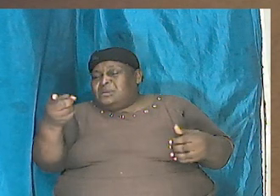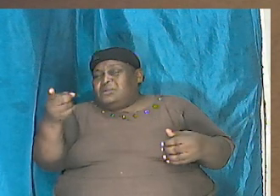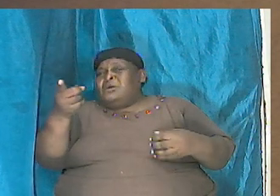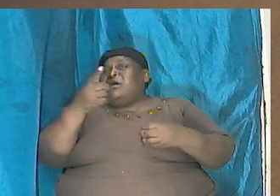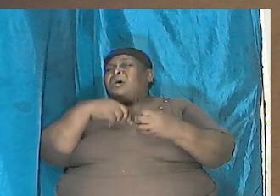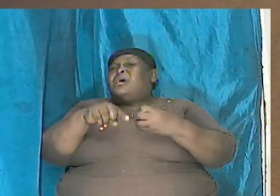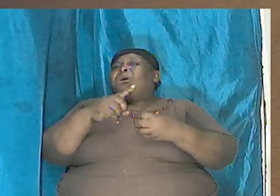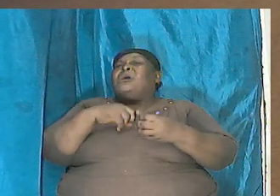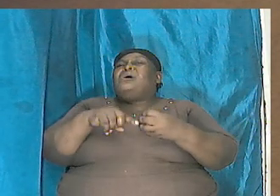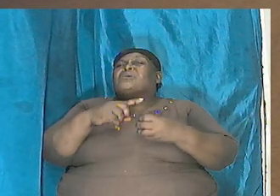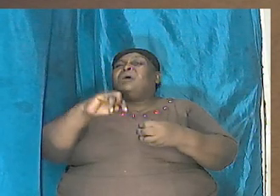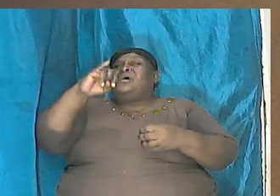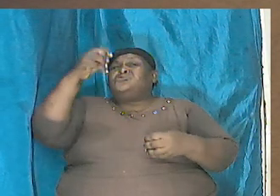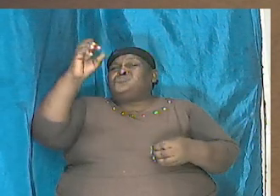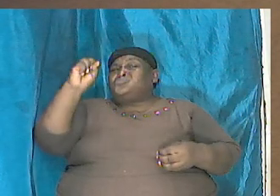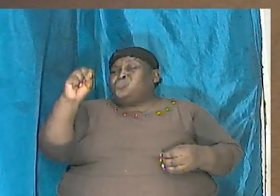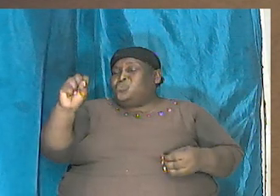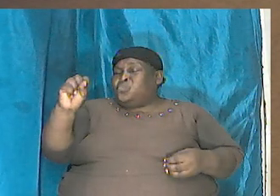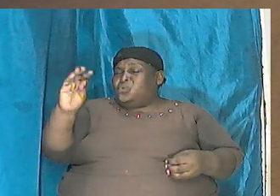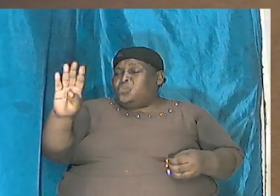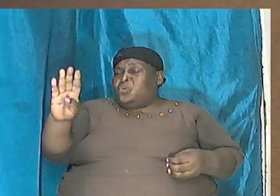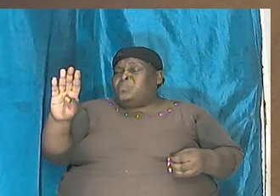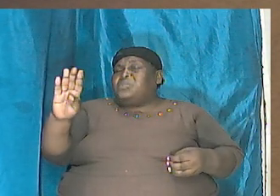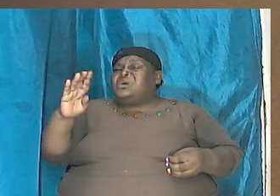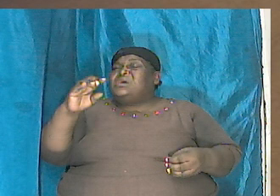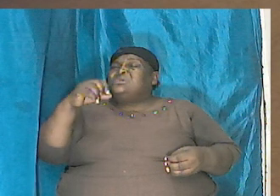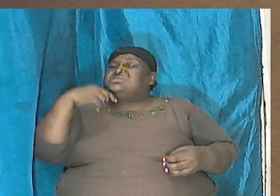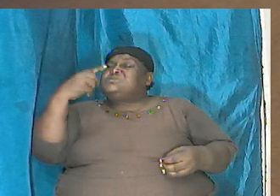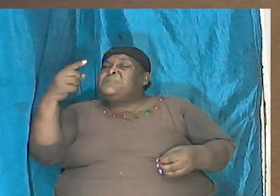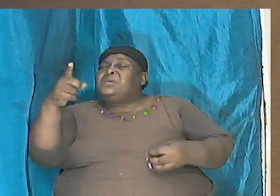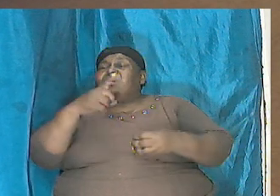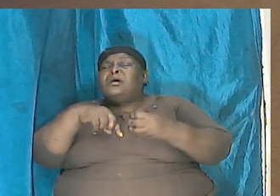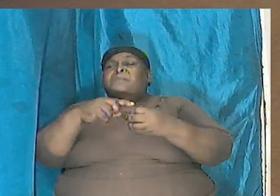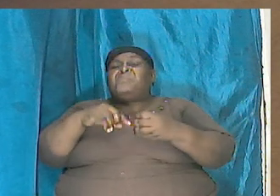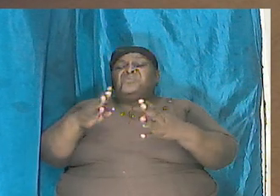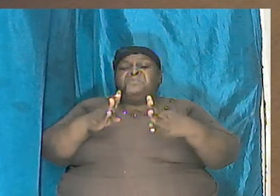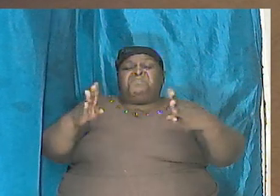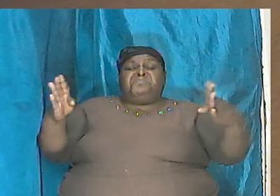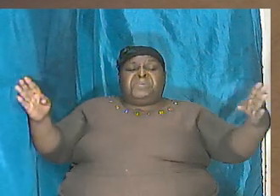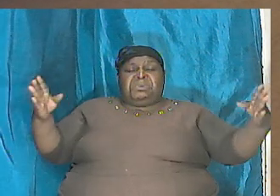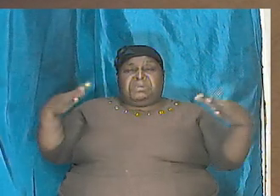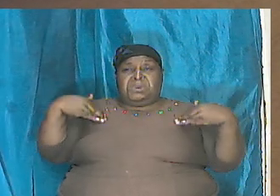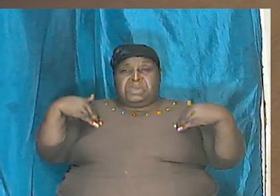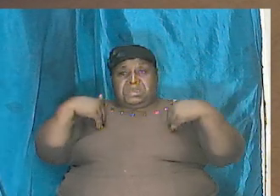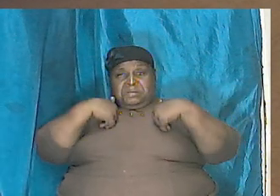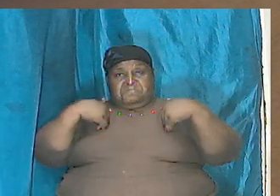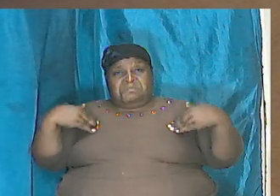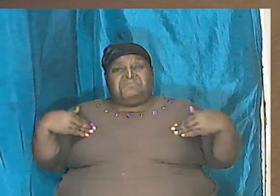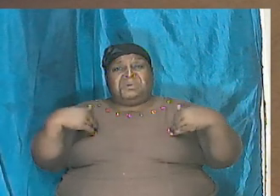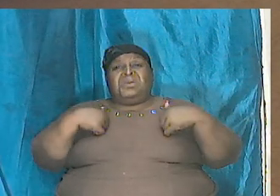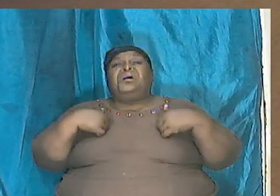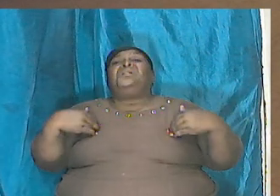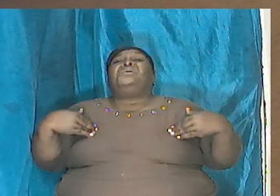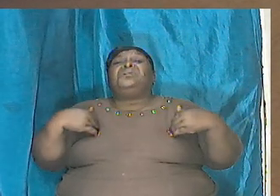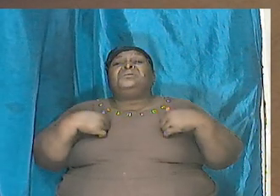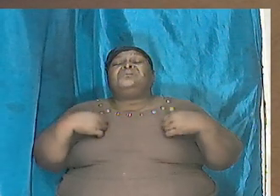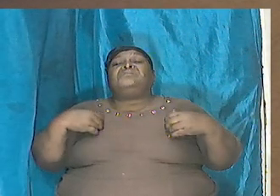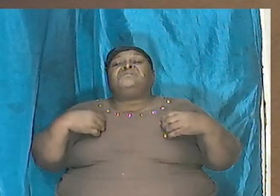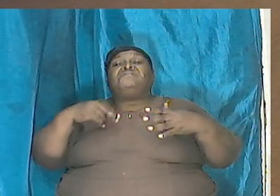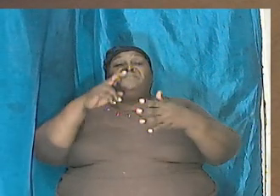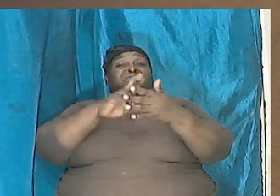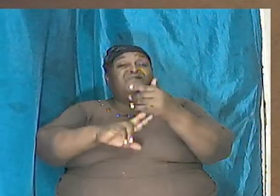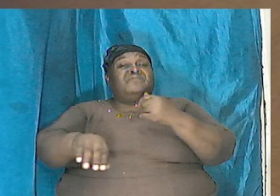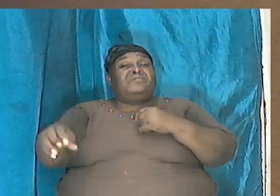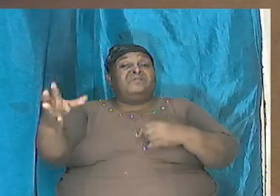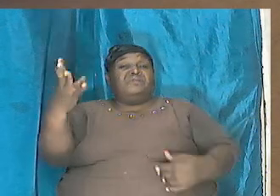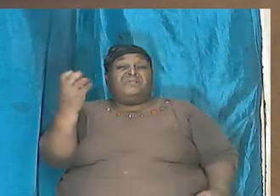Job is describing this massive beast the description and if we go back to verse 15 at the start the